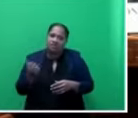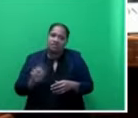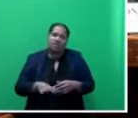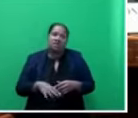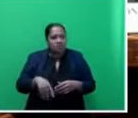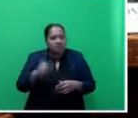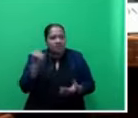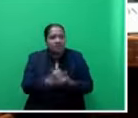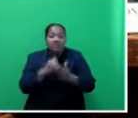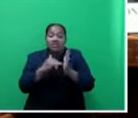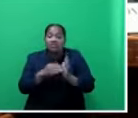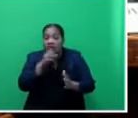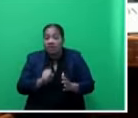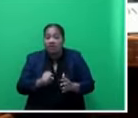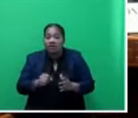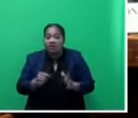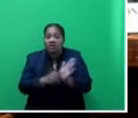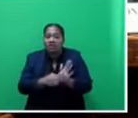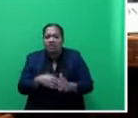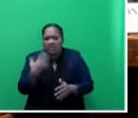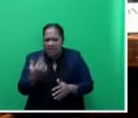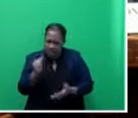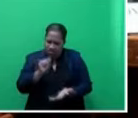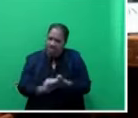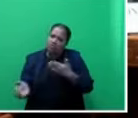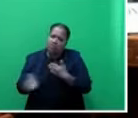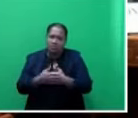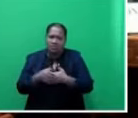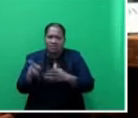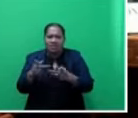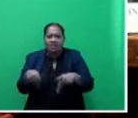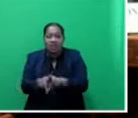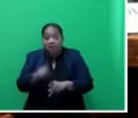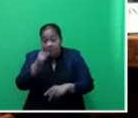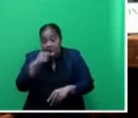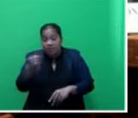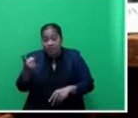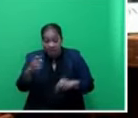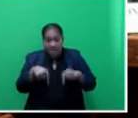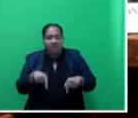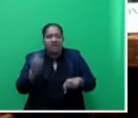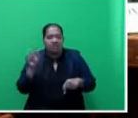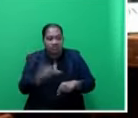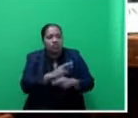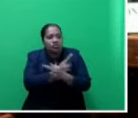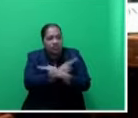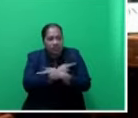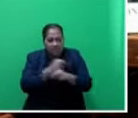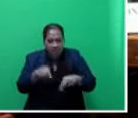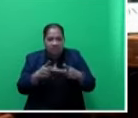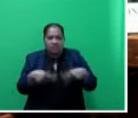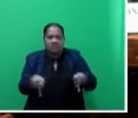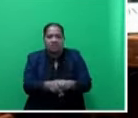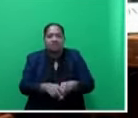chairman of the mandir, you have every right to close this facility. But if people come here, they have to respect this place. On